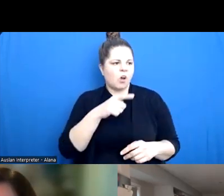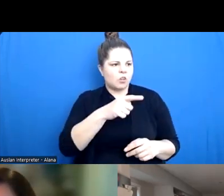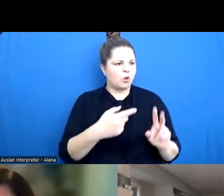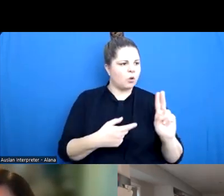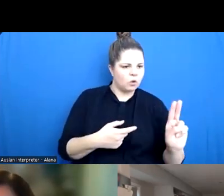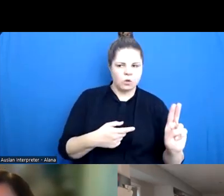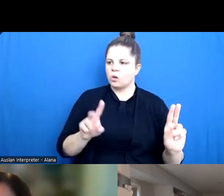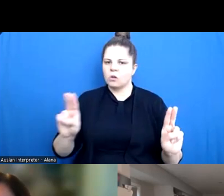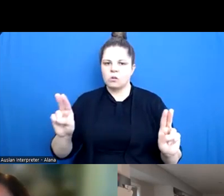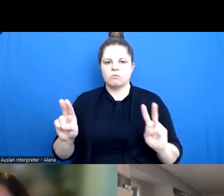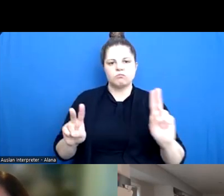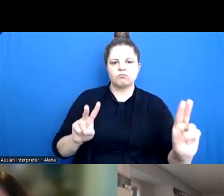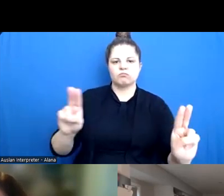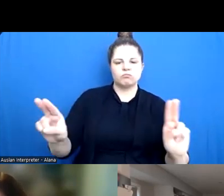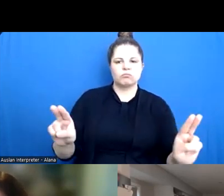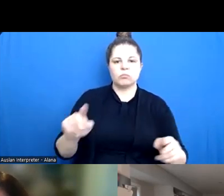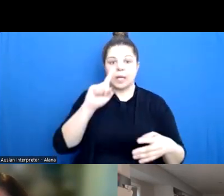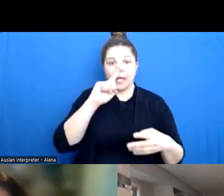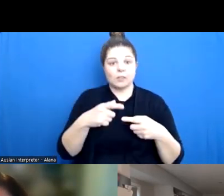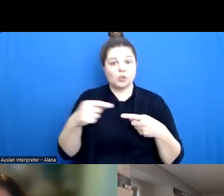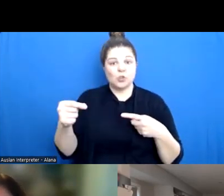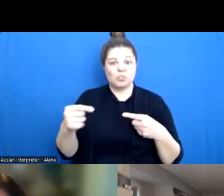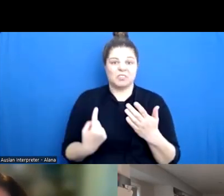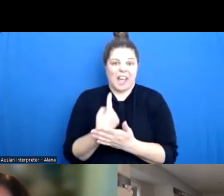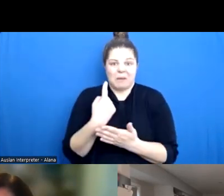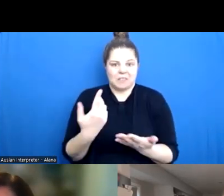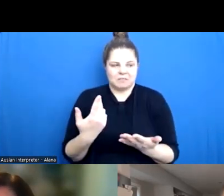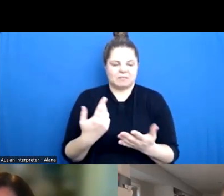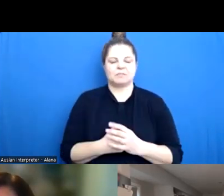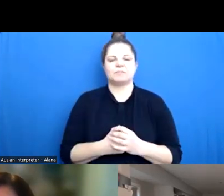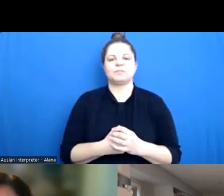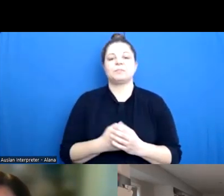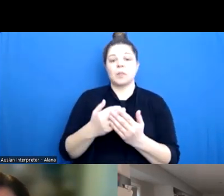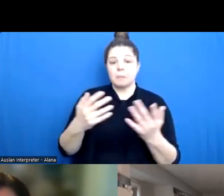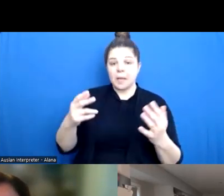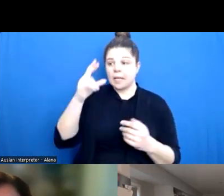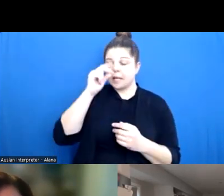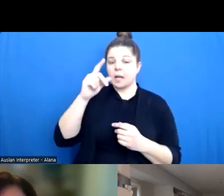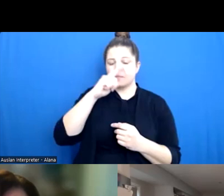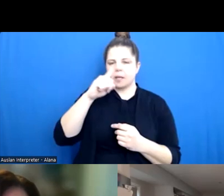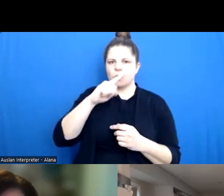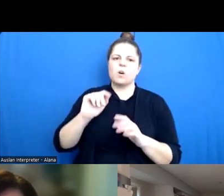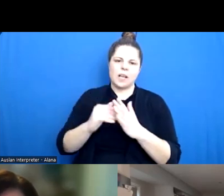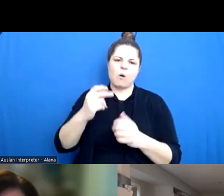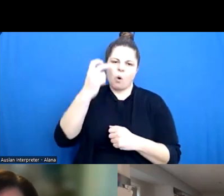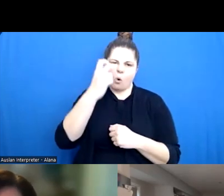you can't choose. And according to, this was a handful of young people, now a bit older, but who were recollecting